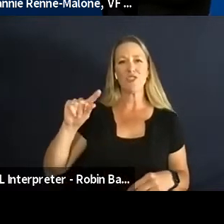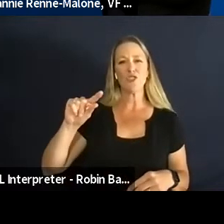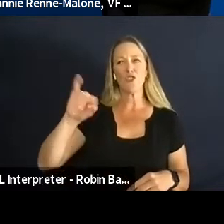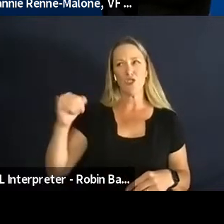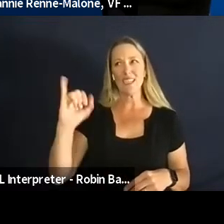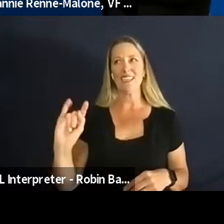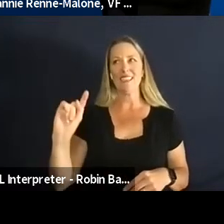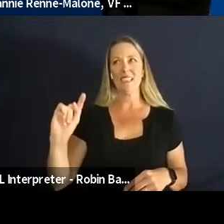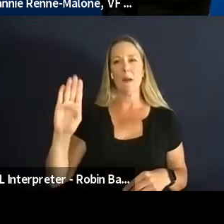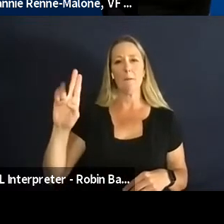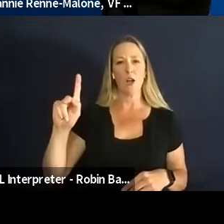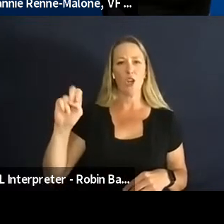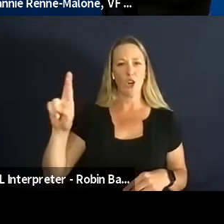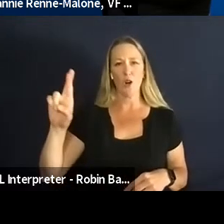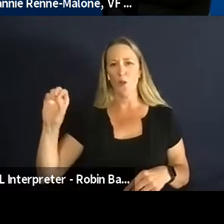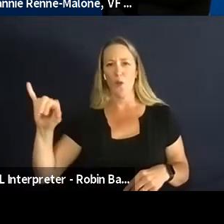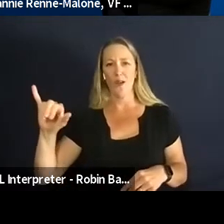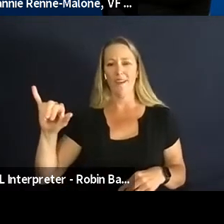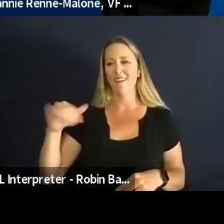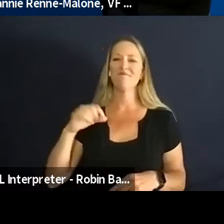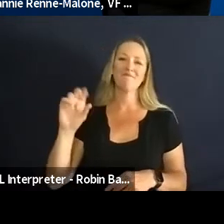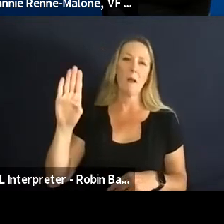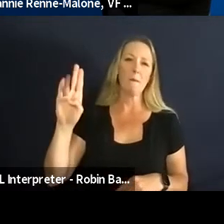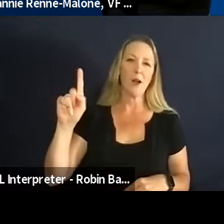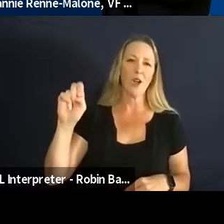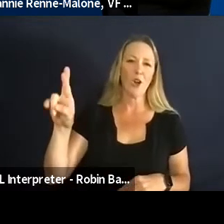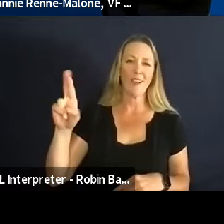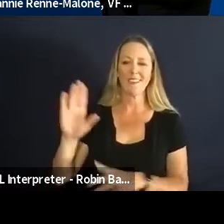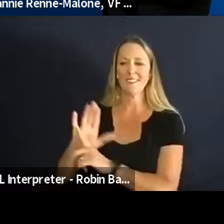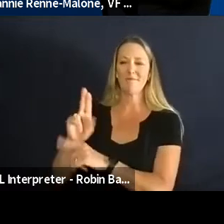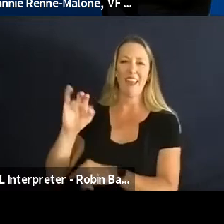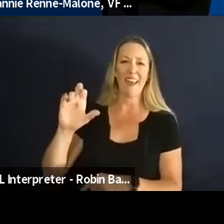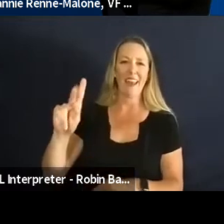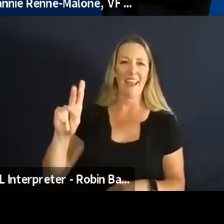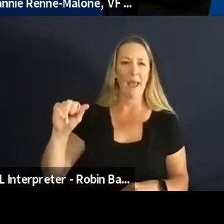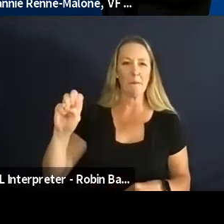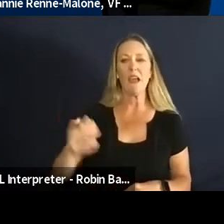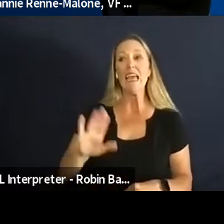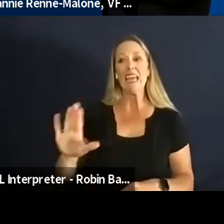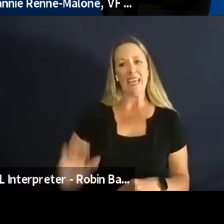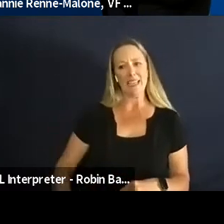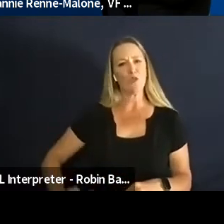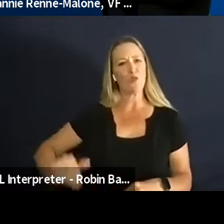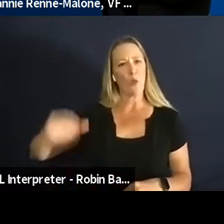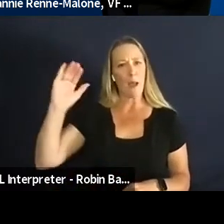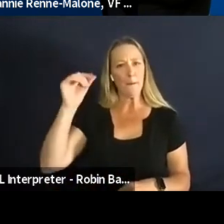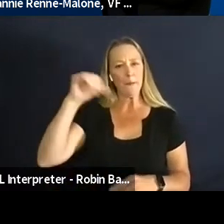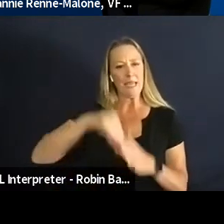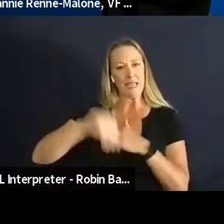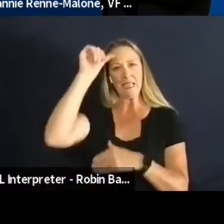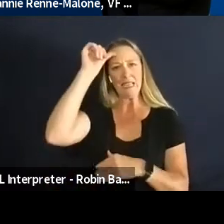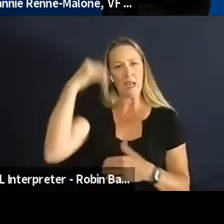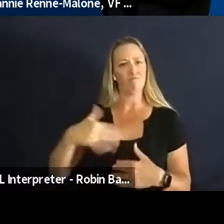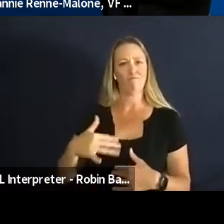Bunker is his I guess nickname and he had a really privileged upbringing in India and